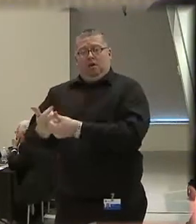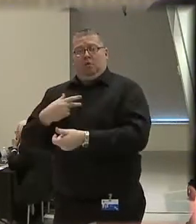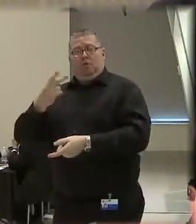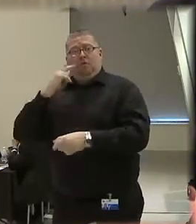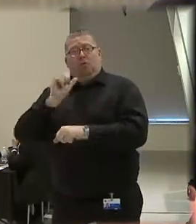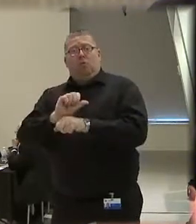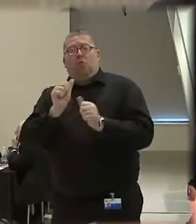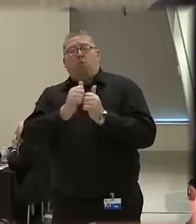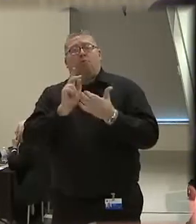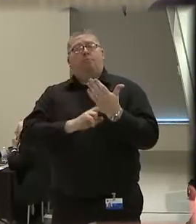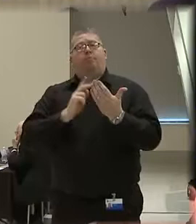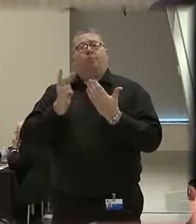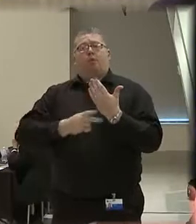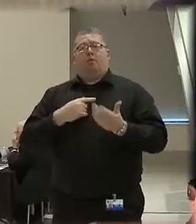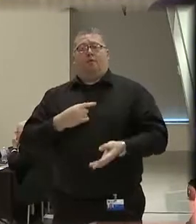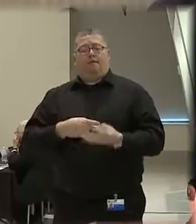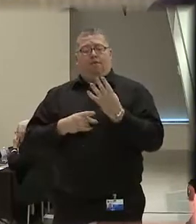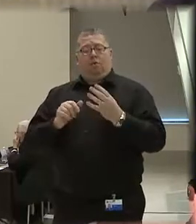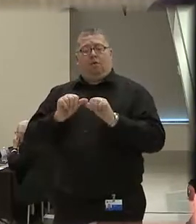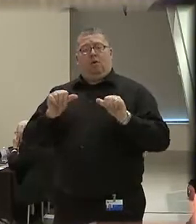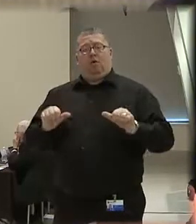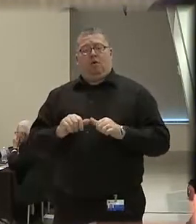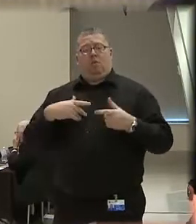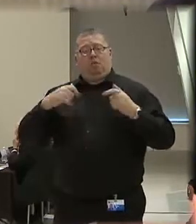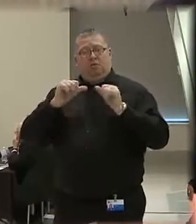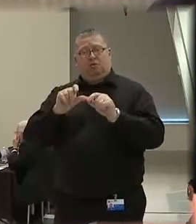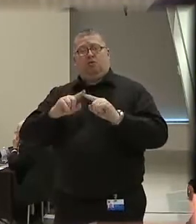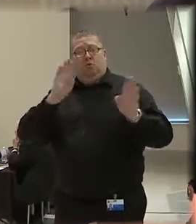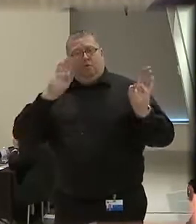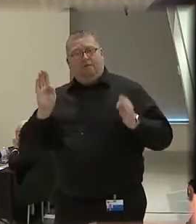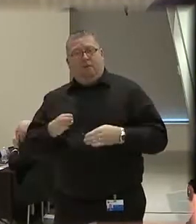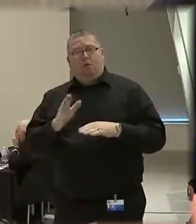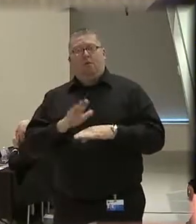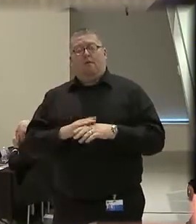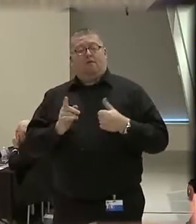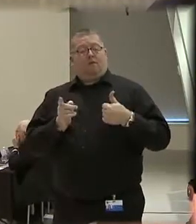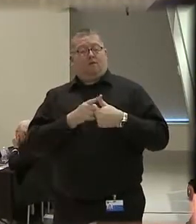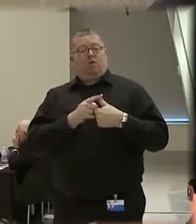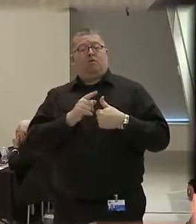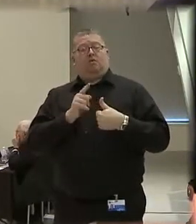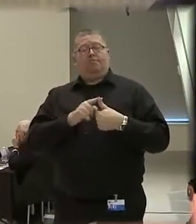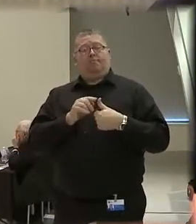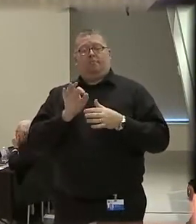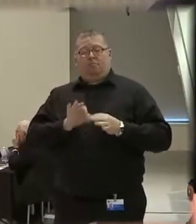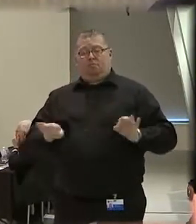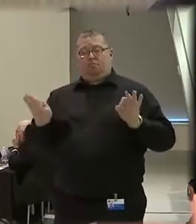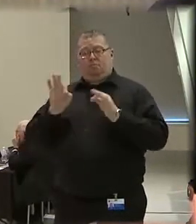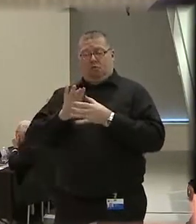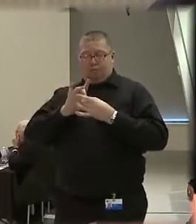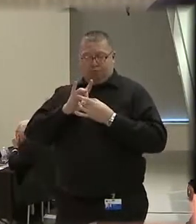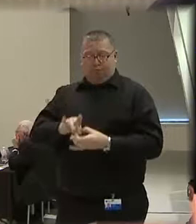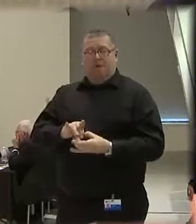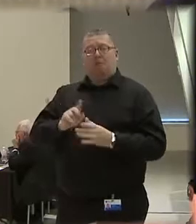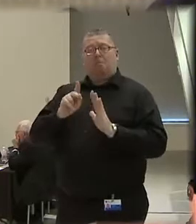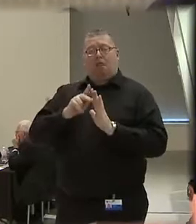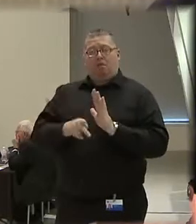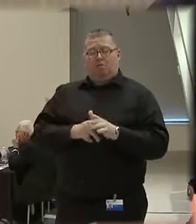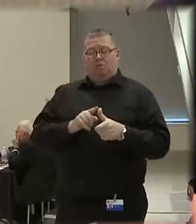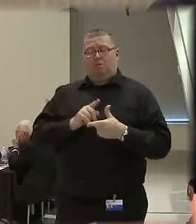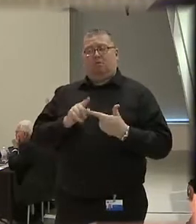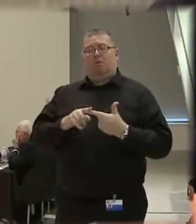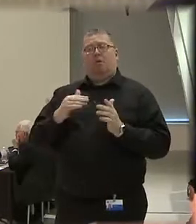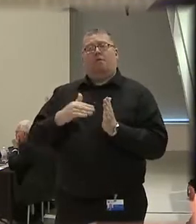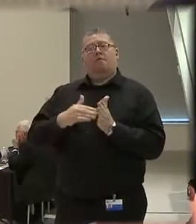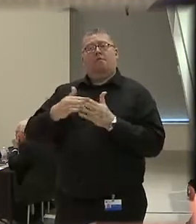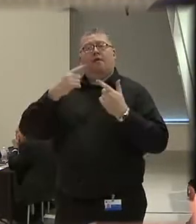programs, there are four areas that we will continue to focus on. First is relevant and updated policies. Second, frequent effective